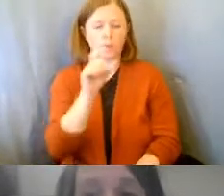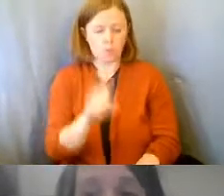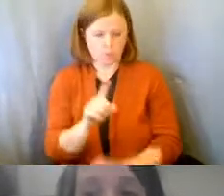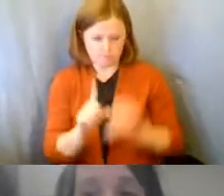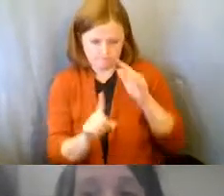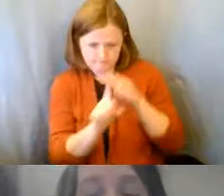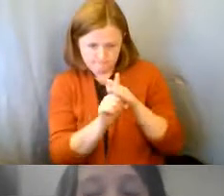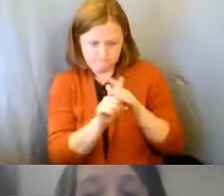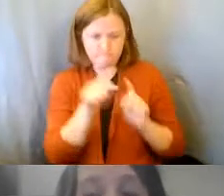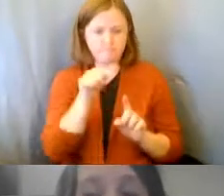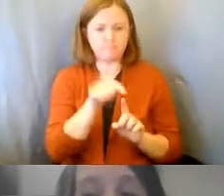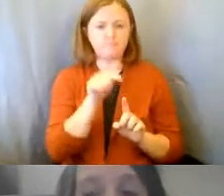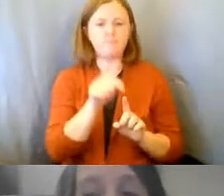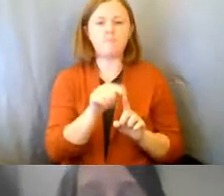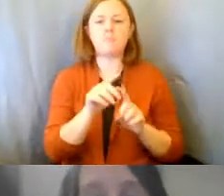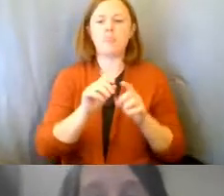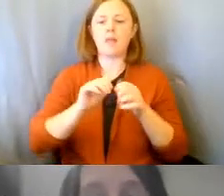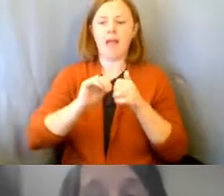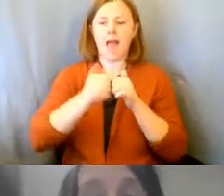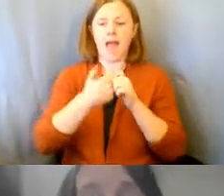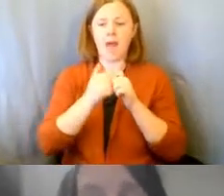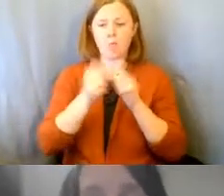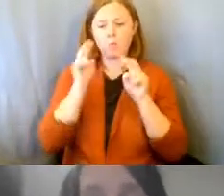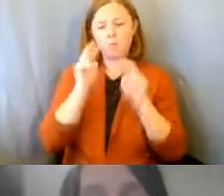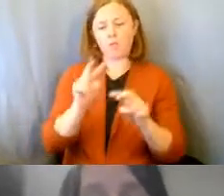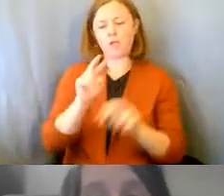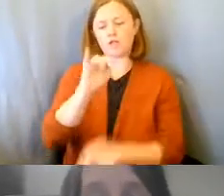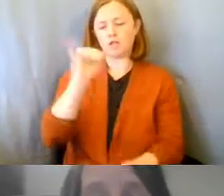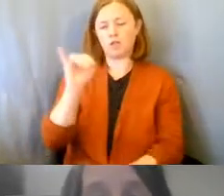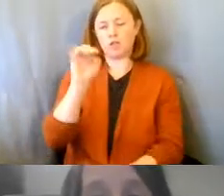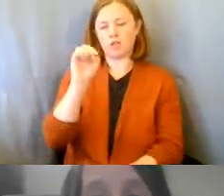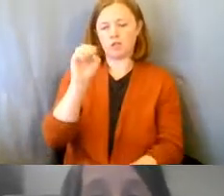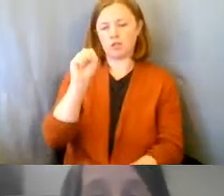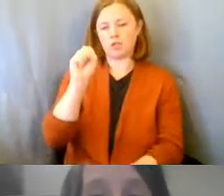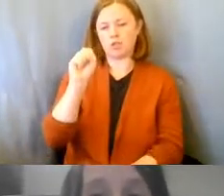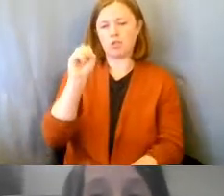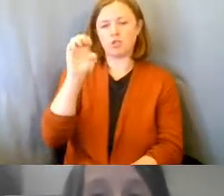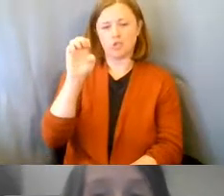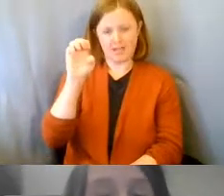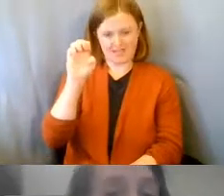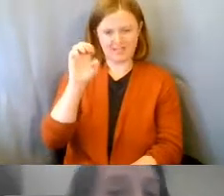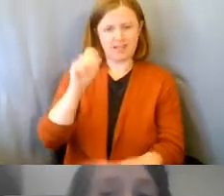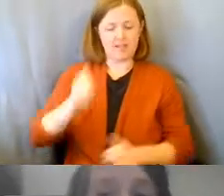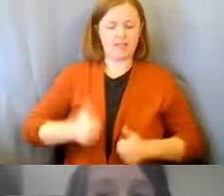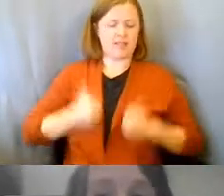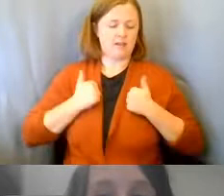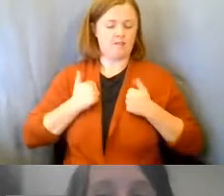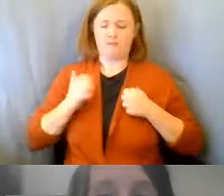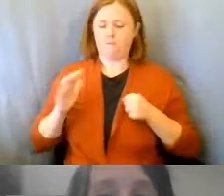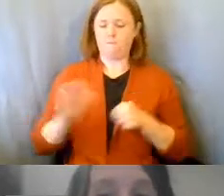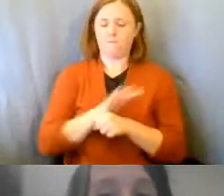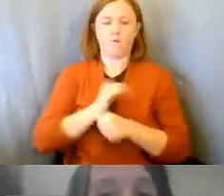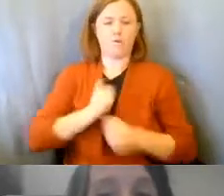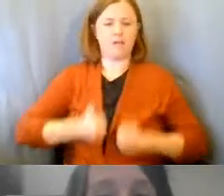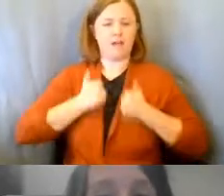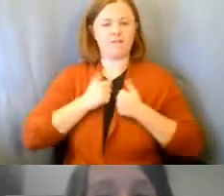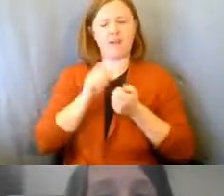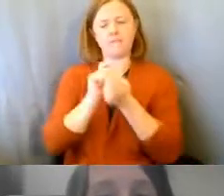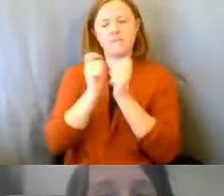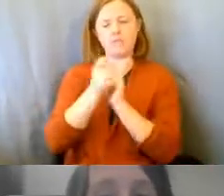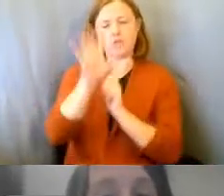came through was, how is watching Jesse, or how is watching Jesse live a full life changed your perspective?